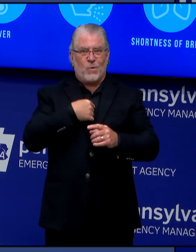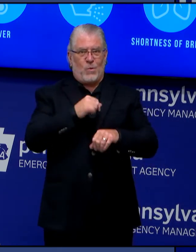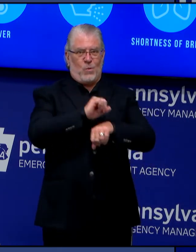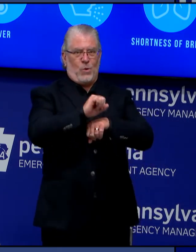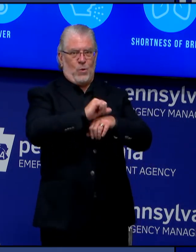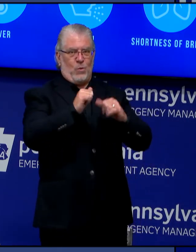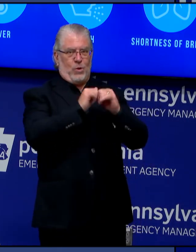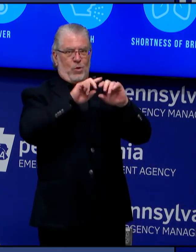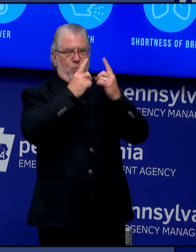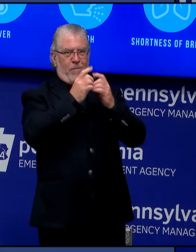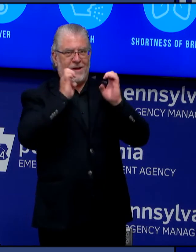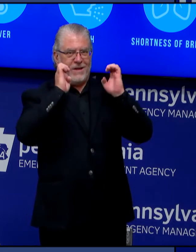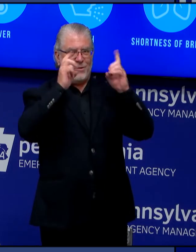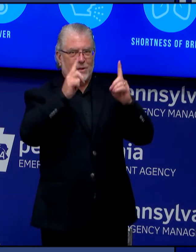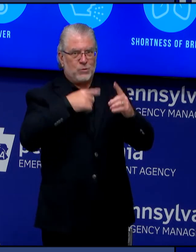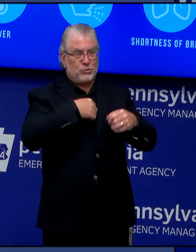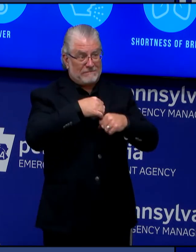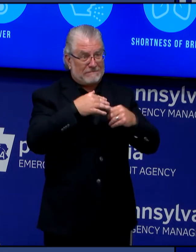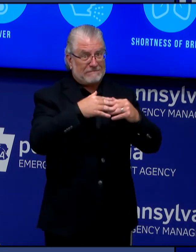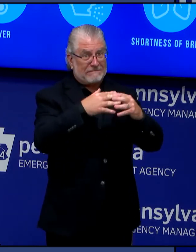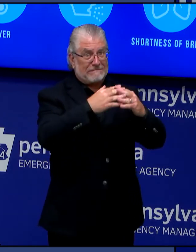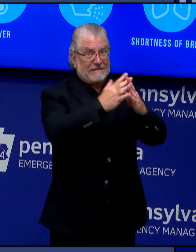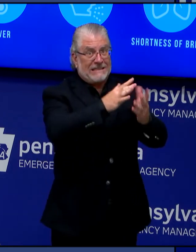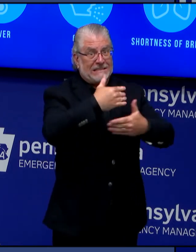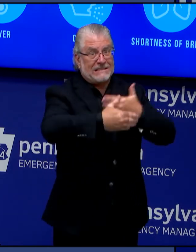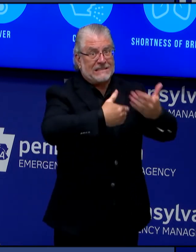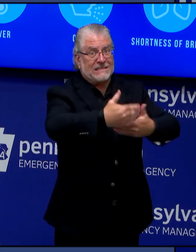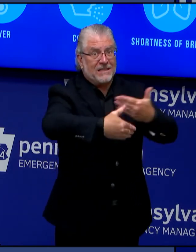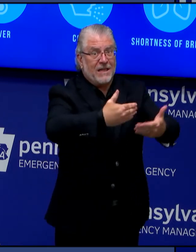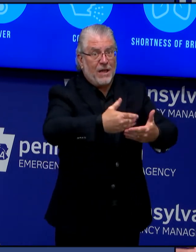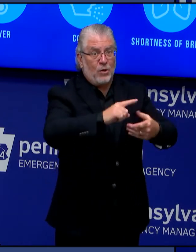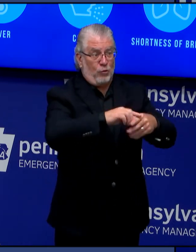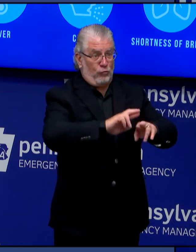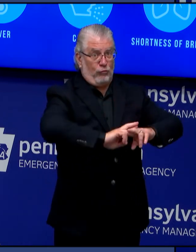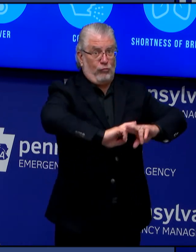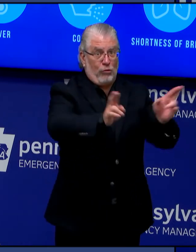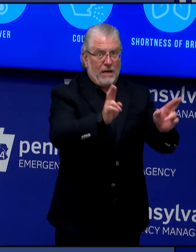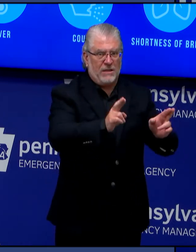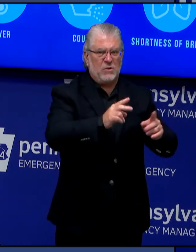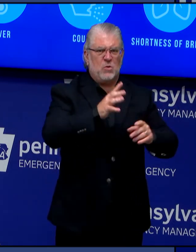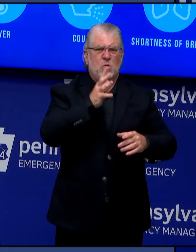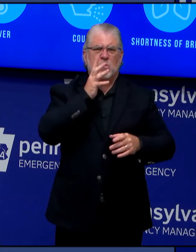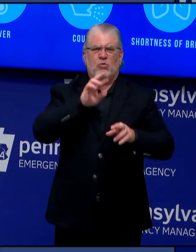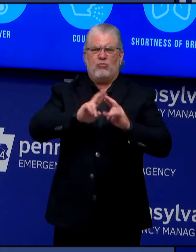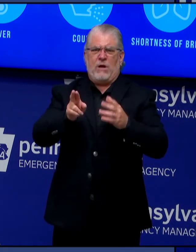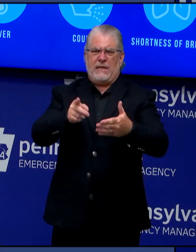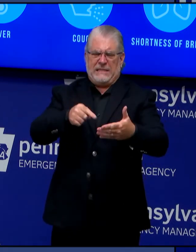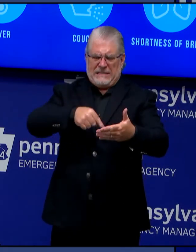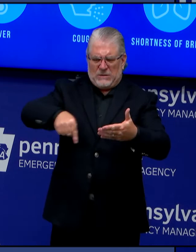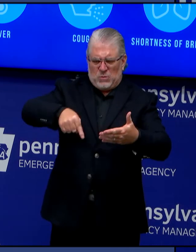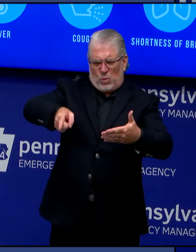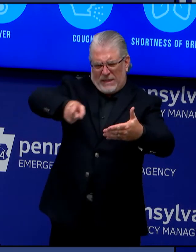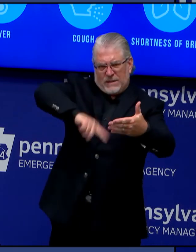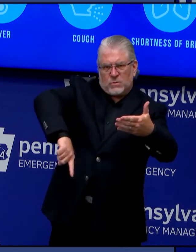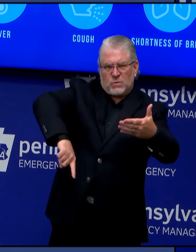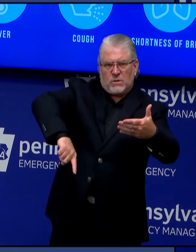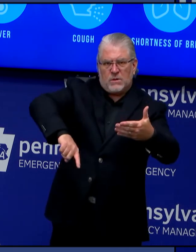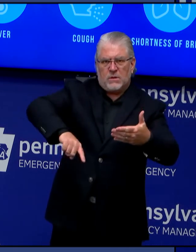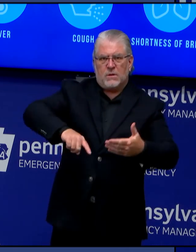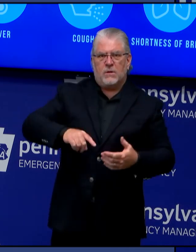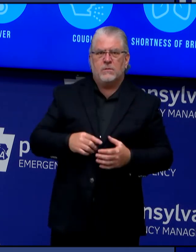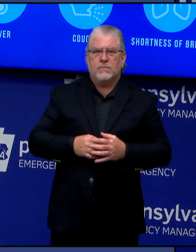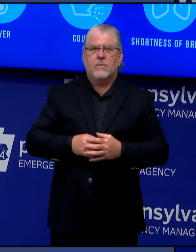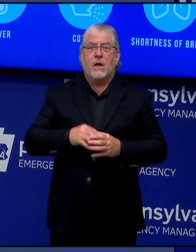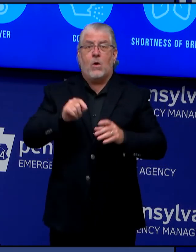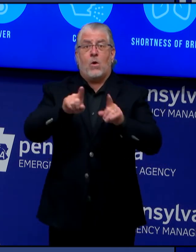together, and that funding will be going out later this week and then over the course of the month of June. In terms of the